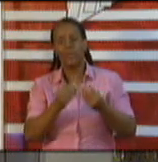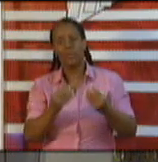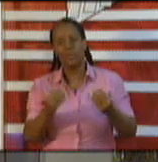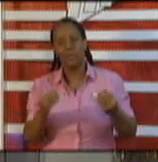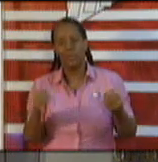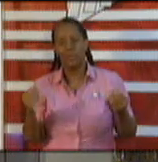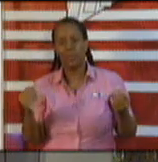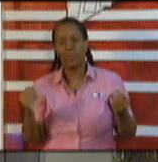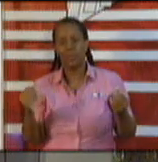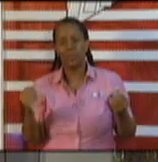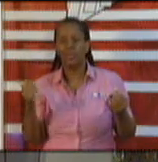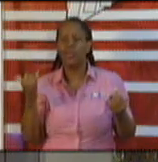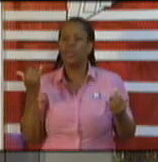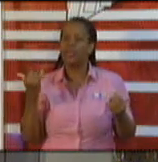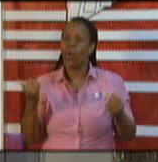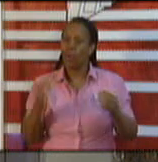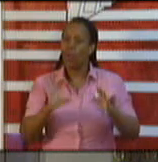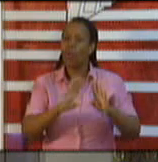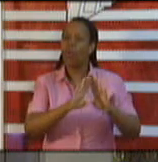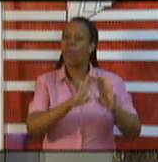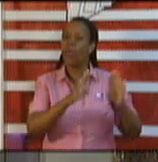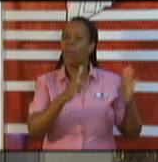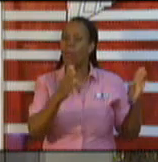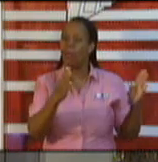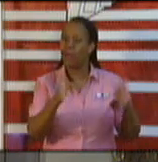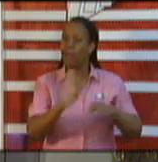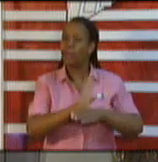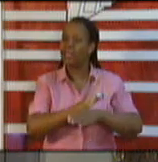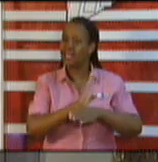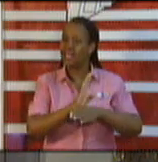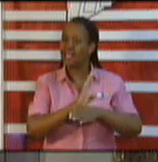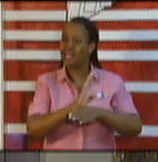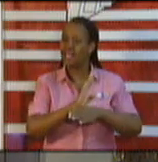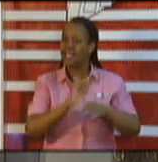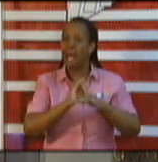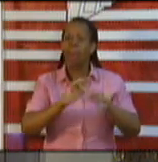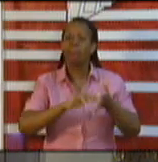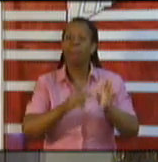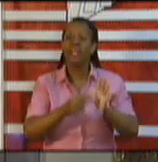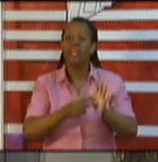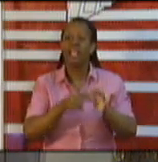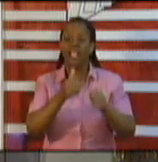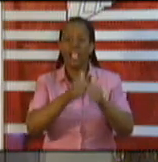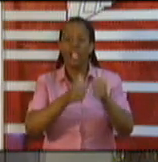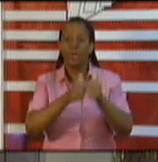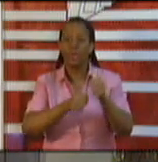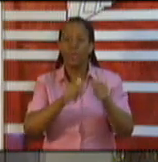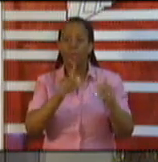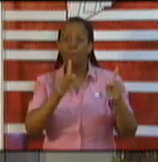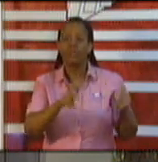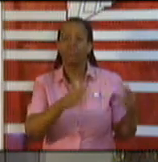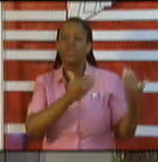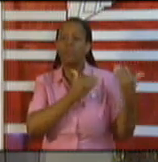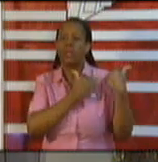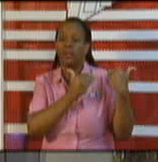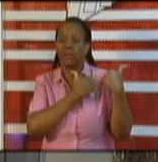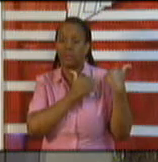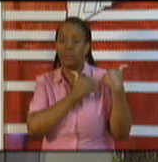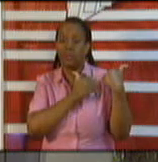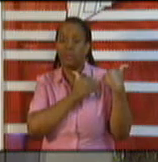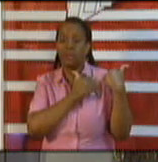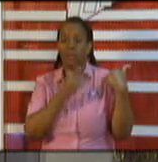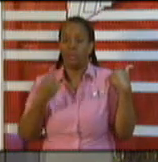now been passed to the public. Minister Cox, you may remember those statements. We said clearly the battle has been